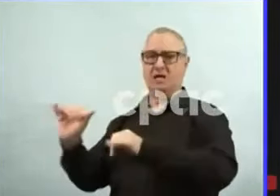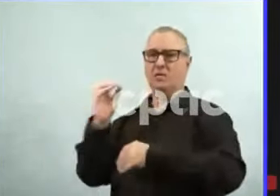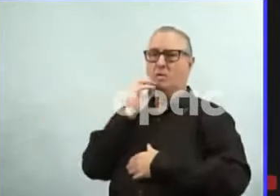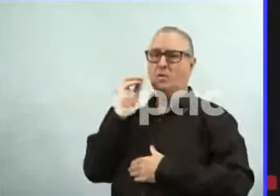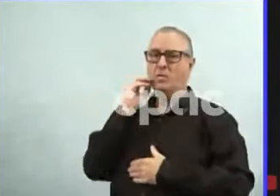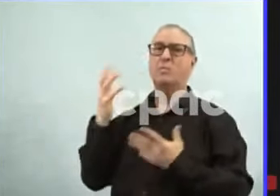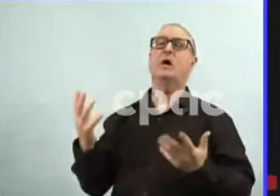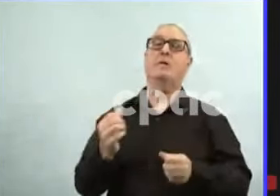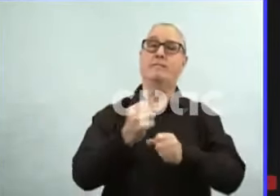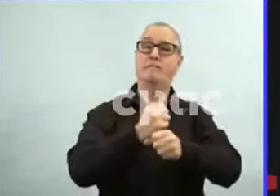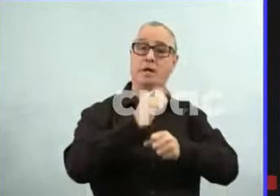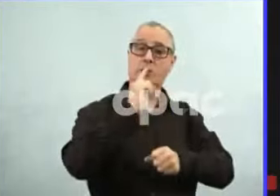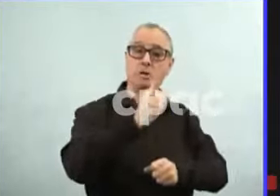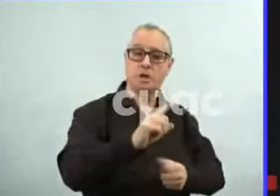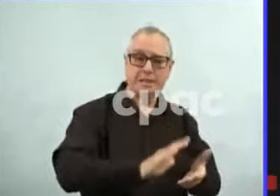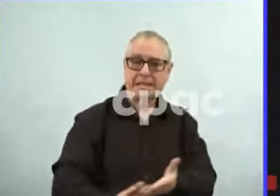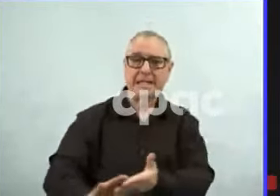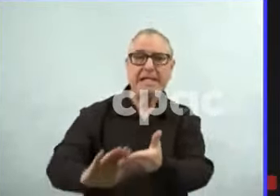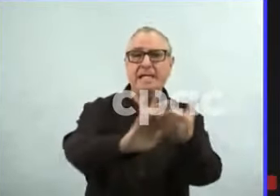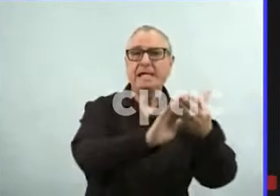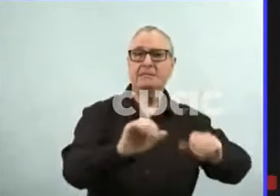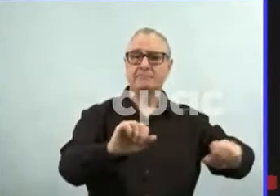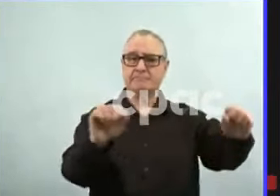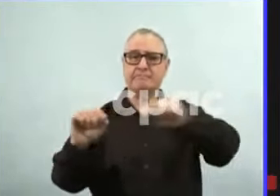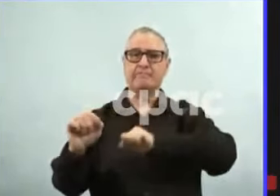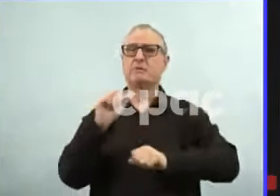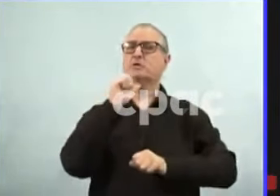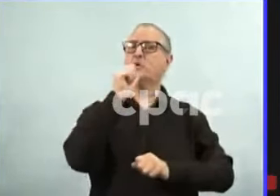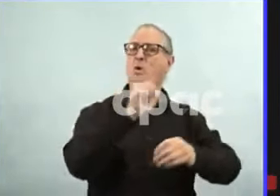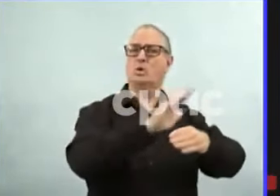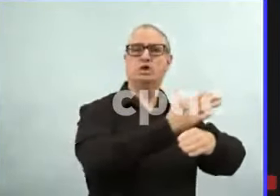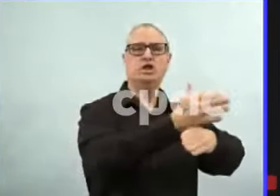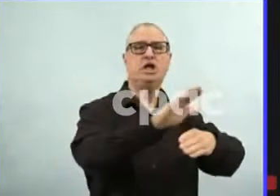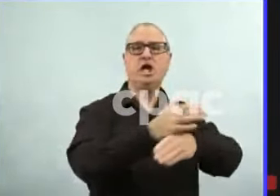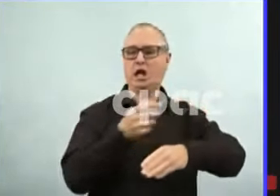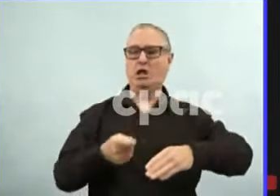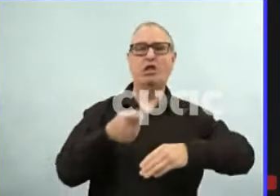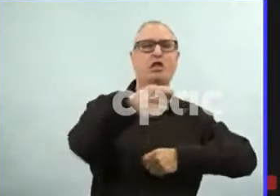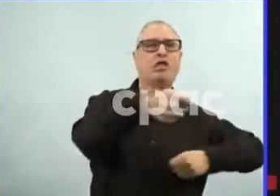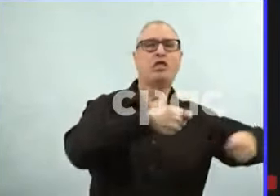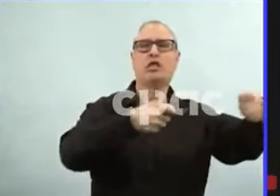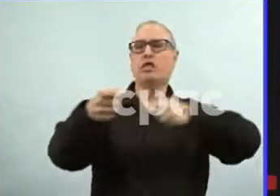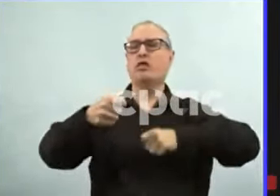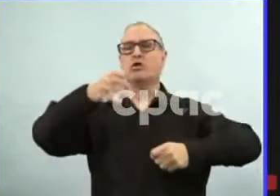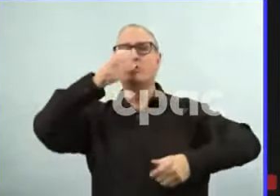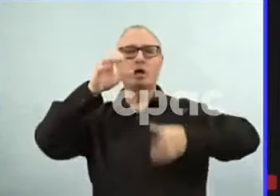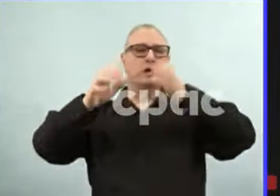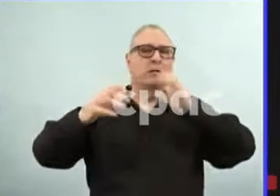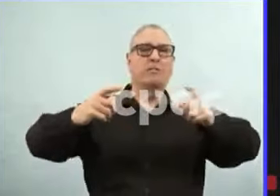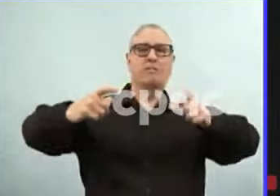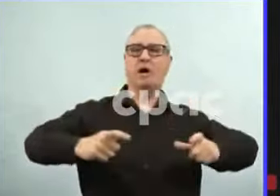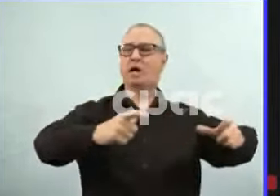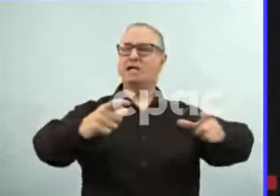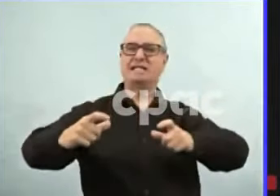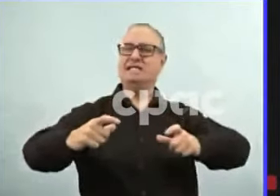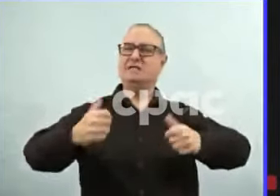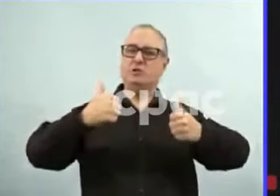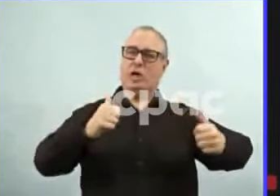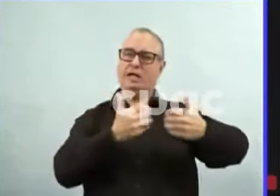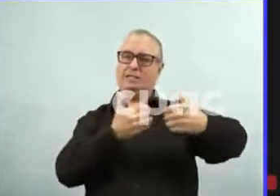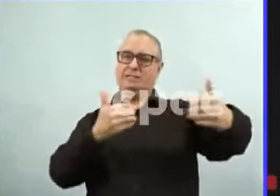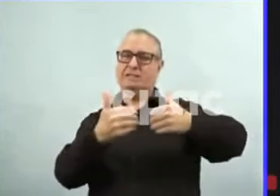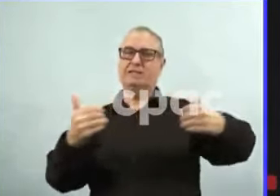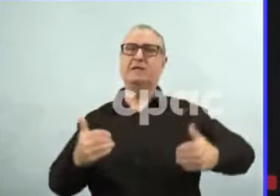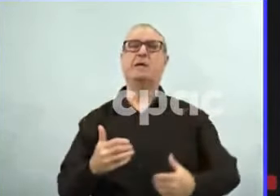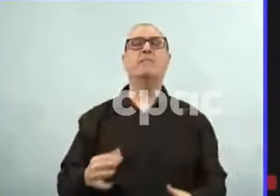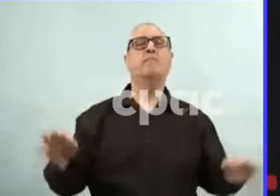touched services. Don't share utensils or condiments. Consider having one individual designated to serve guests food